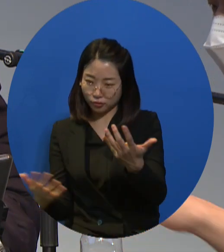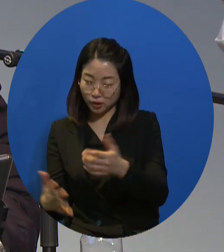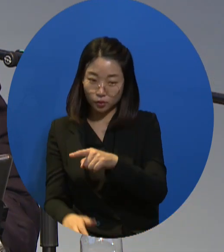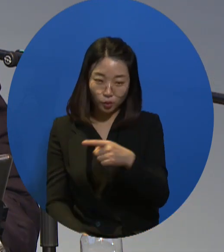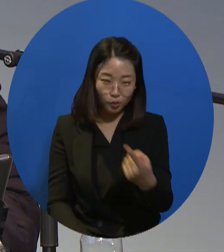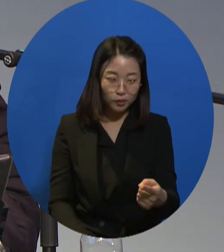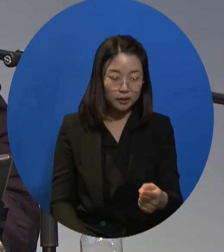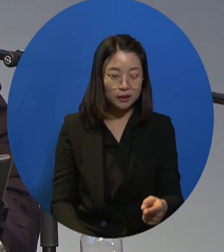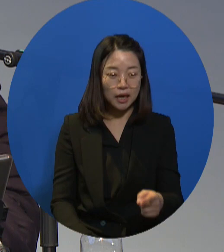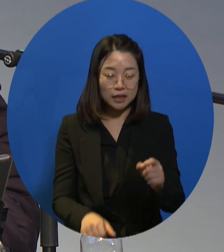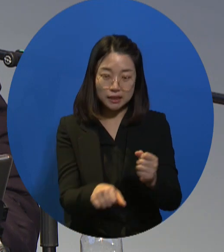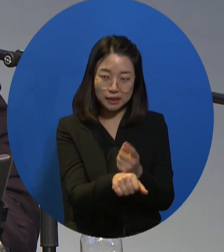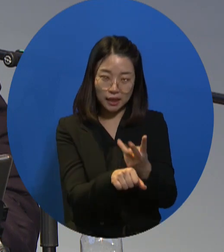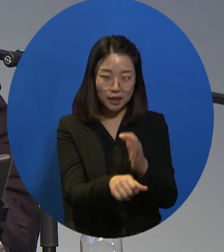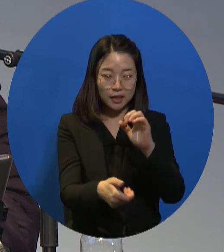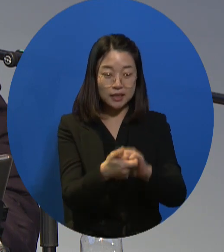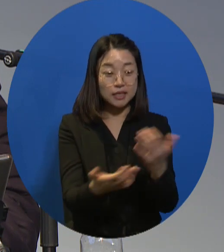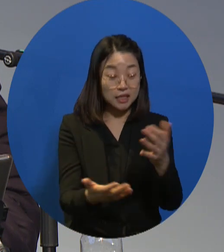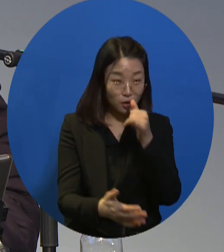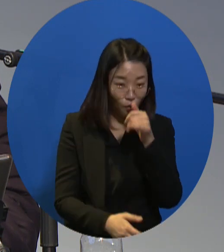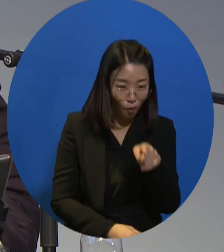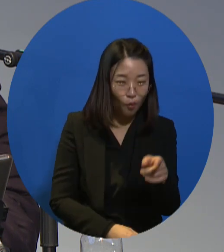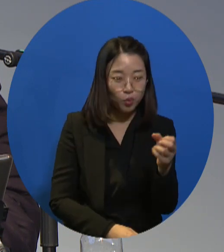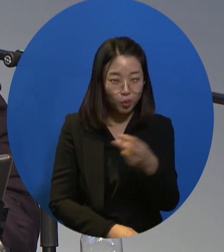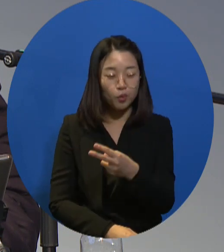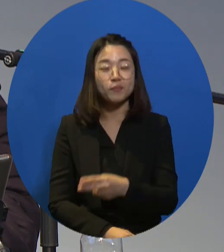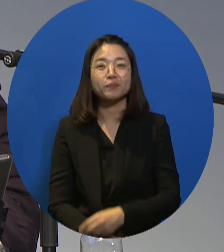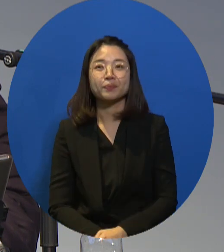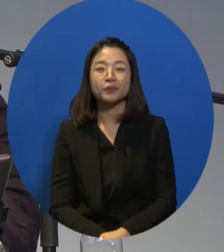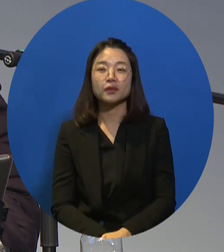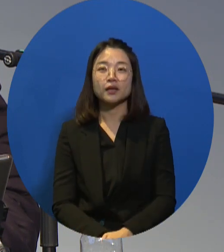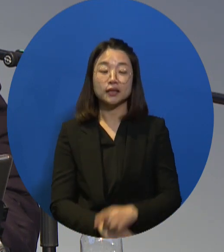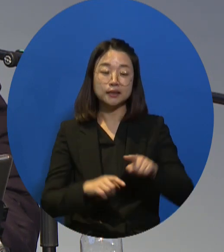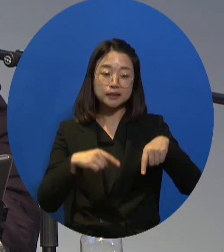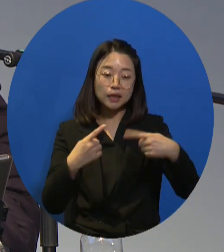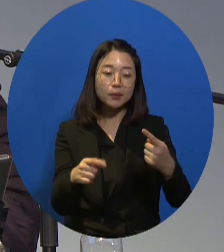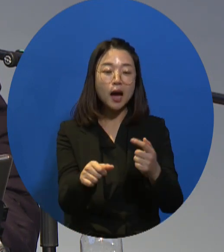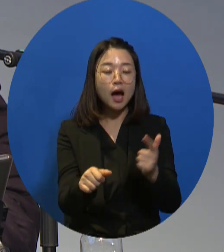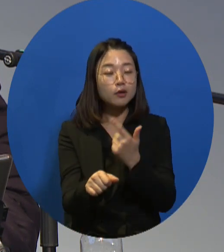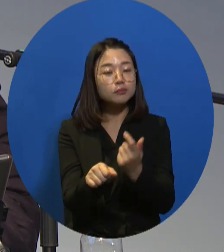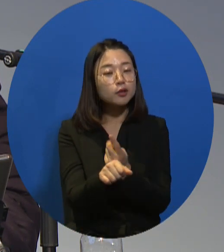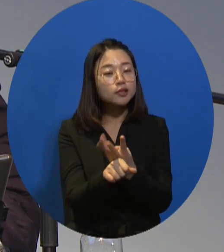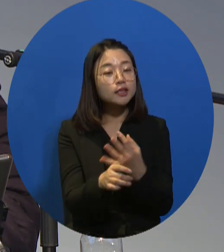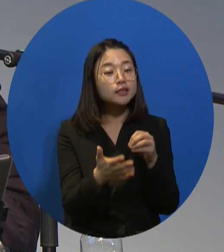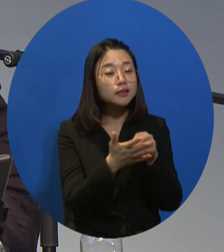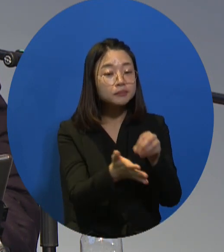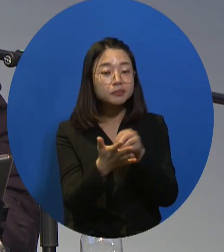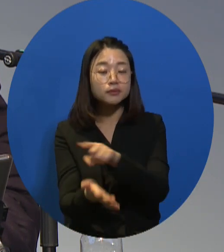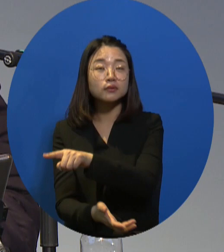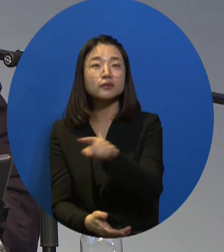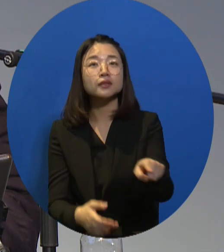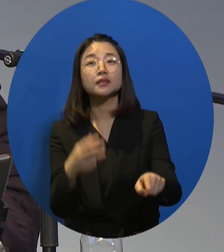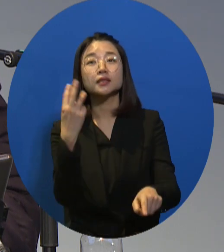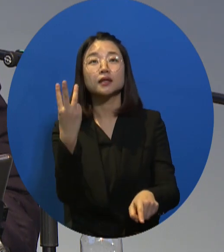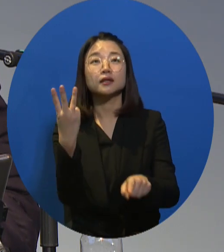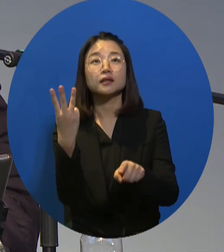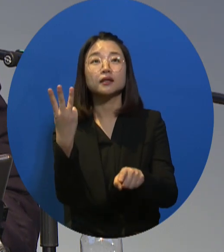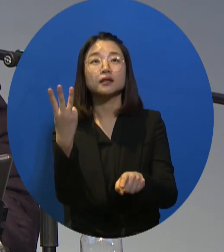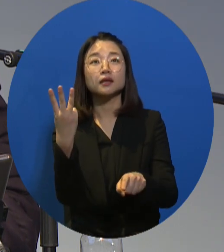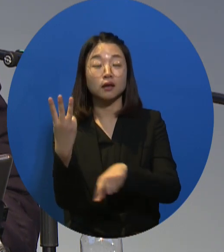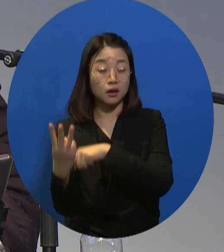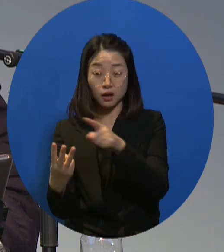of Welfare where such jobs will be related to social welfare and social works. But for severely